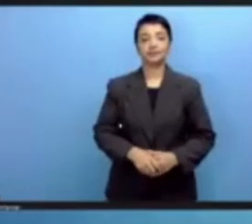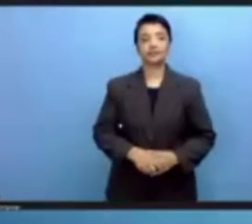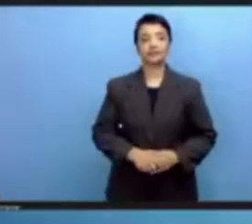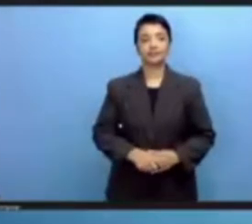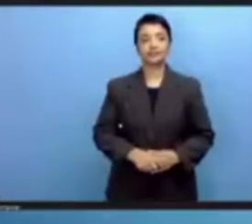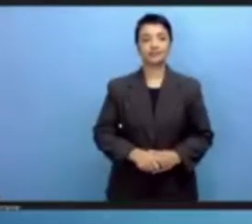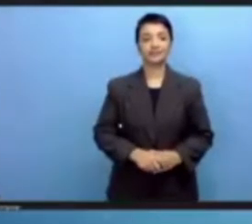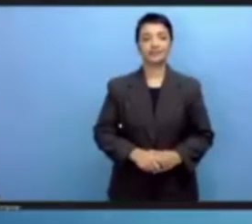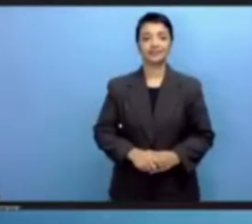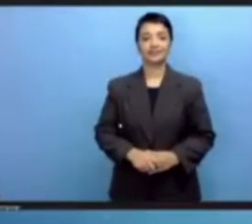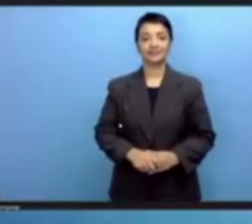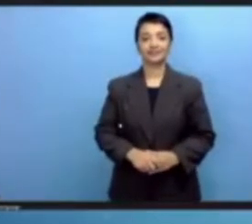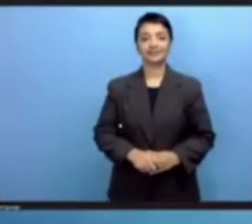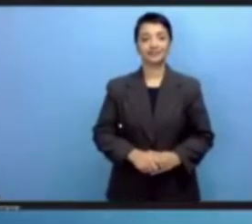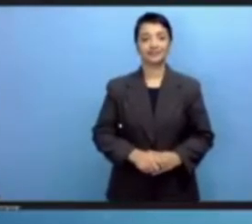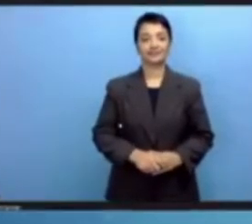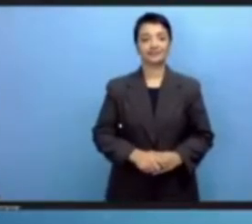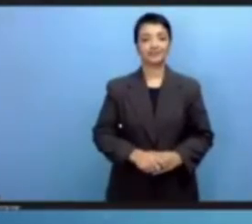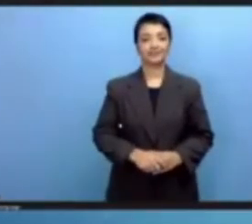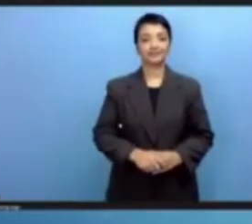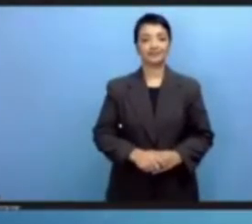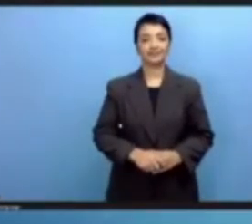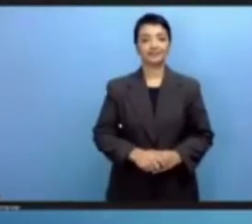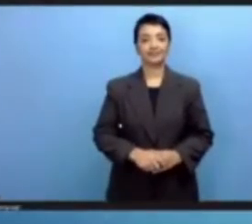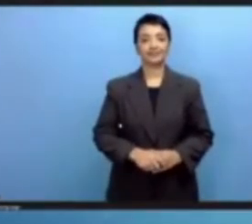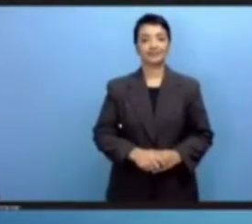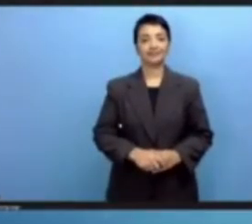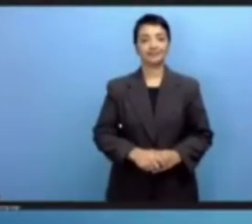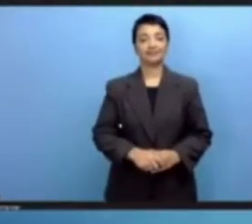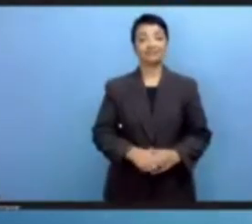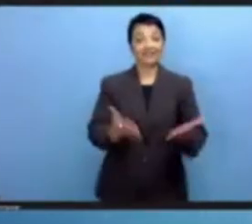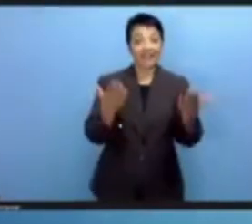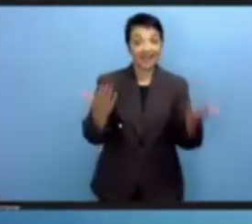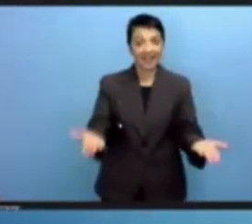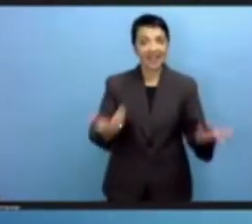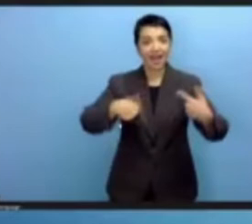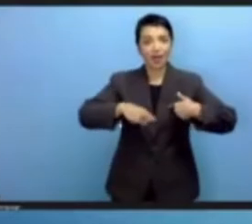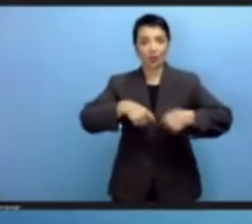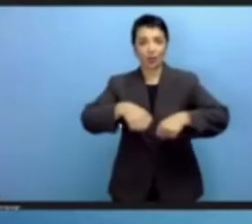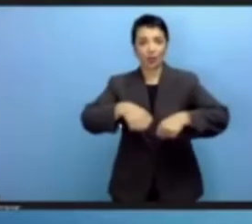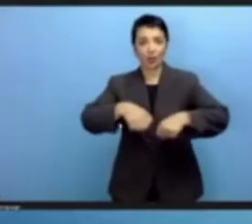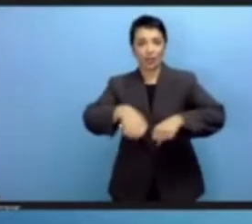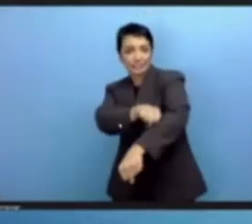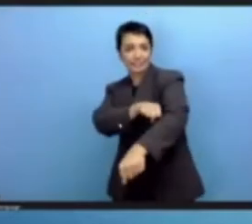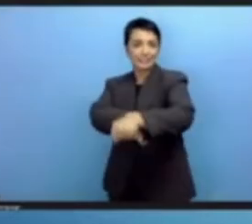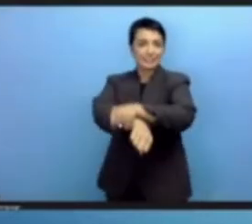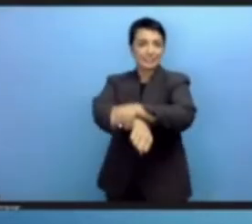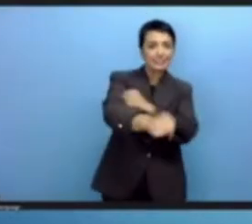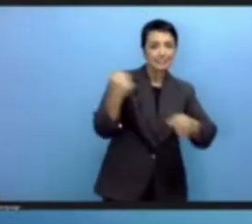Well, Wint told us to just roll up our sleeves and get to work. What am I doing here?